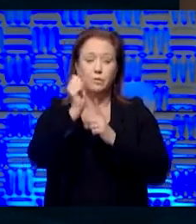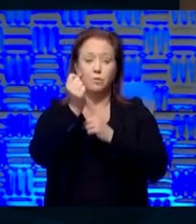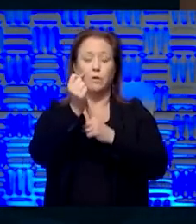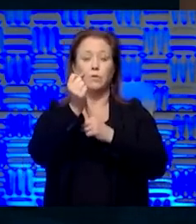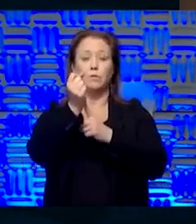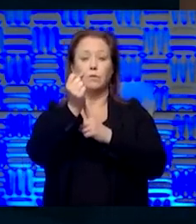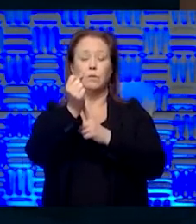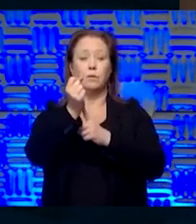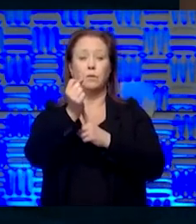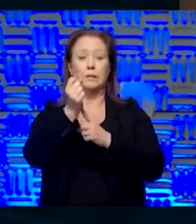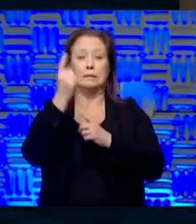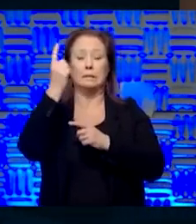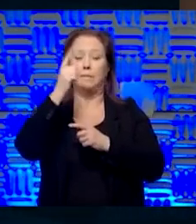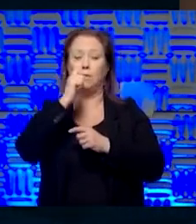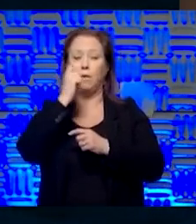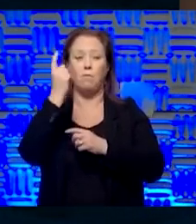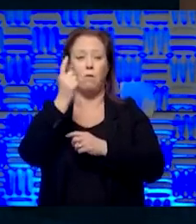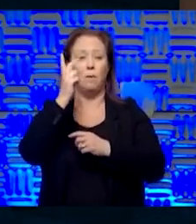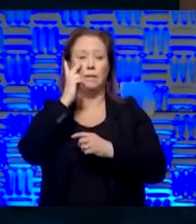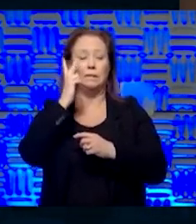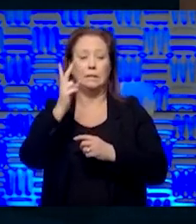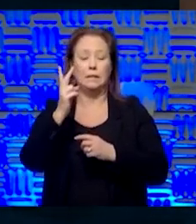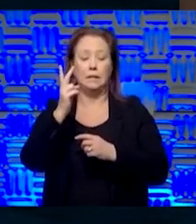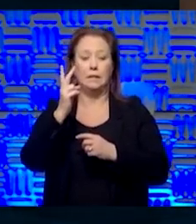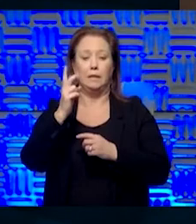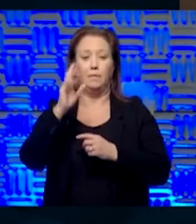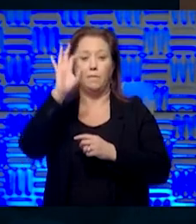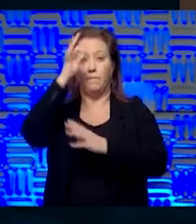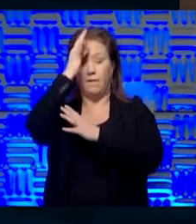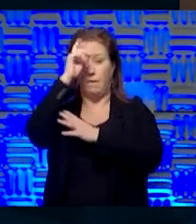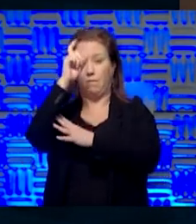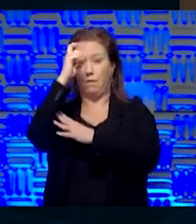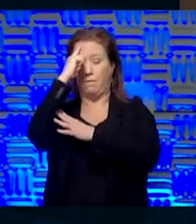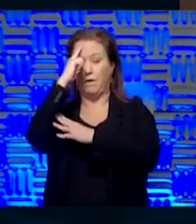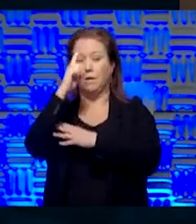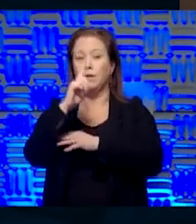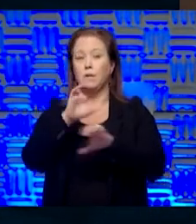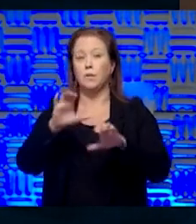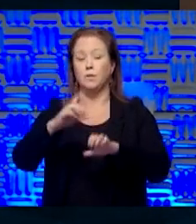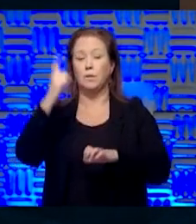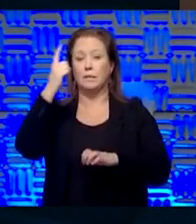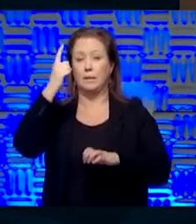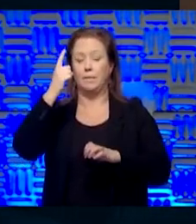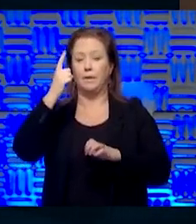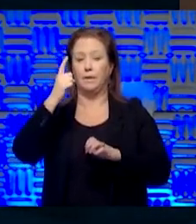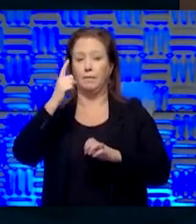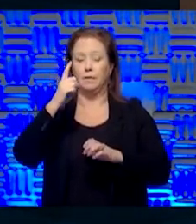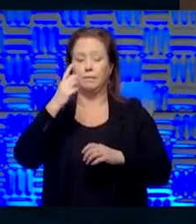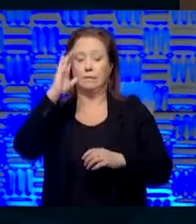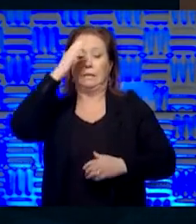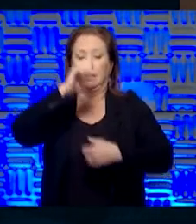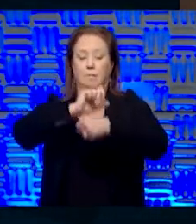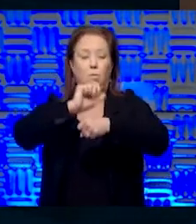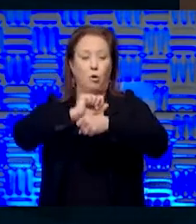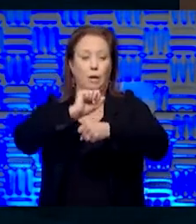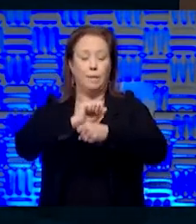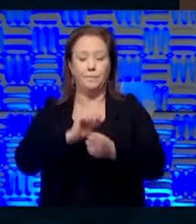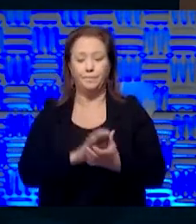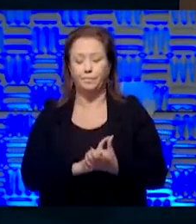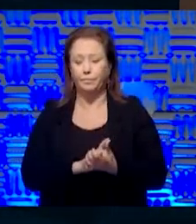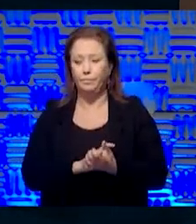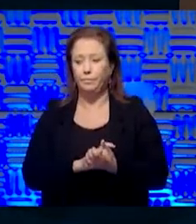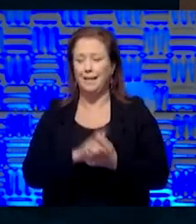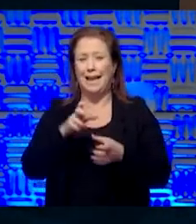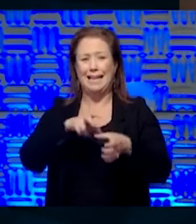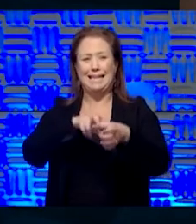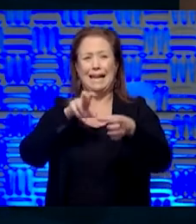and something we don't always see from federal government and doing something that seemingly is working pretty well. I do